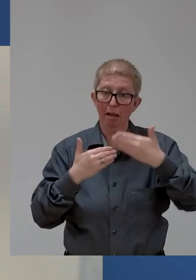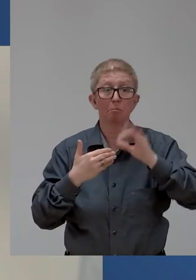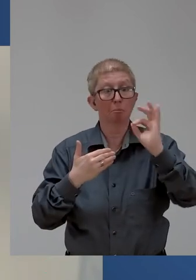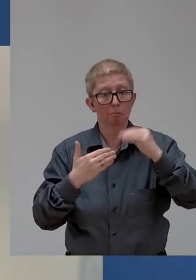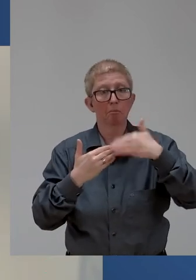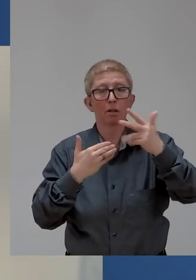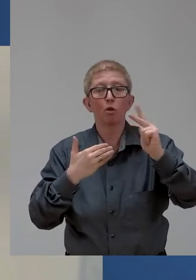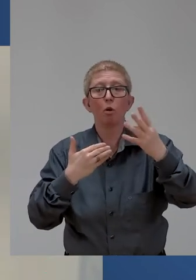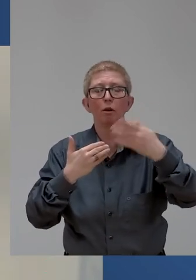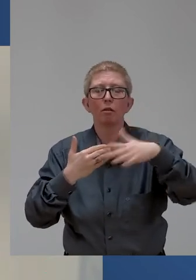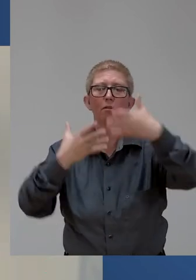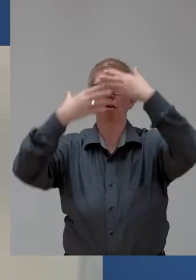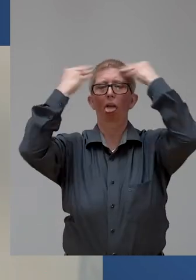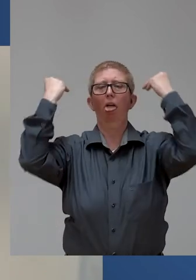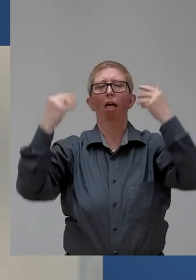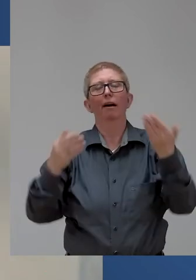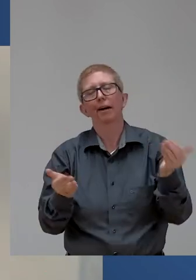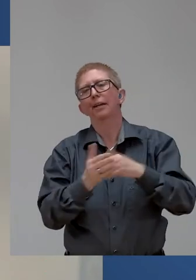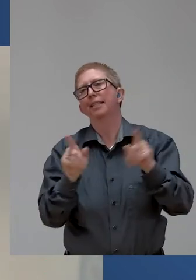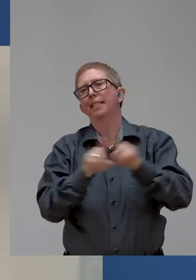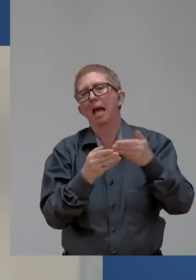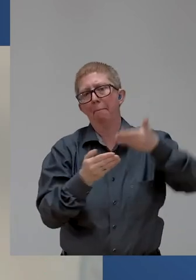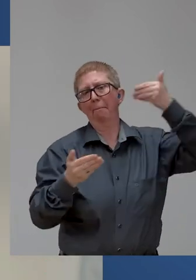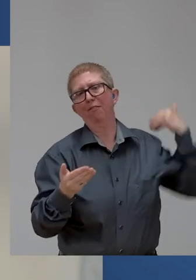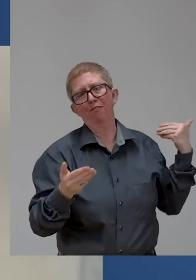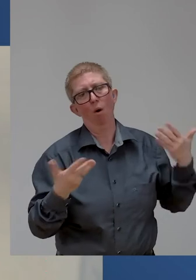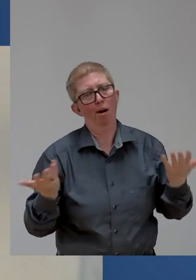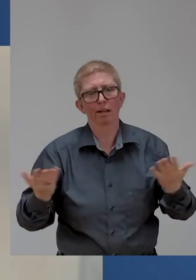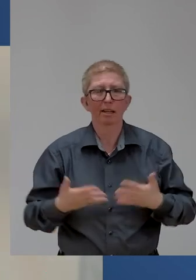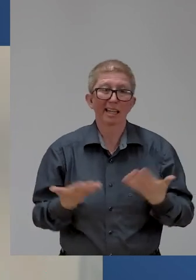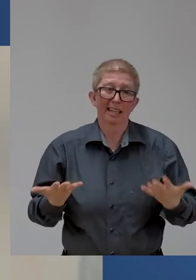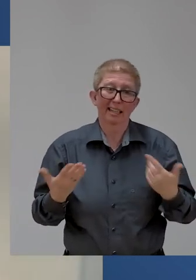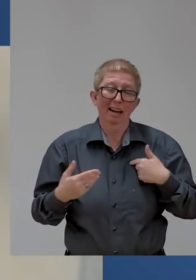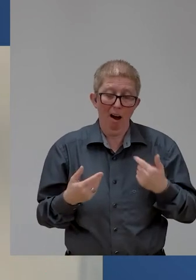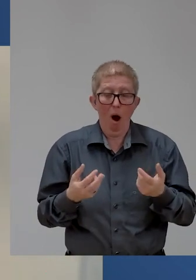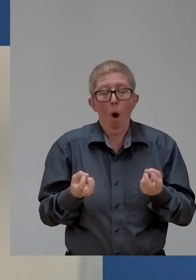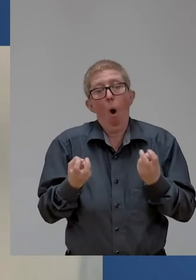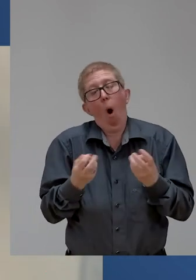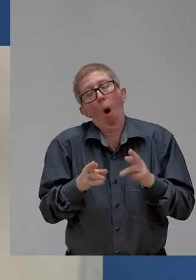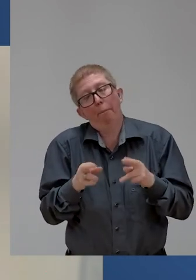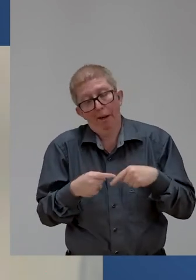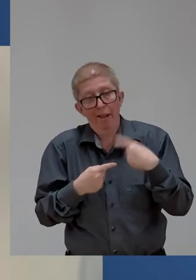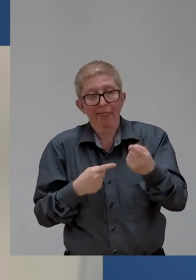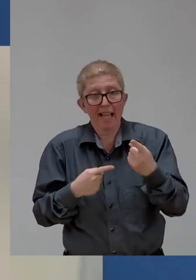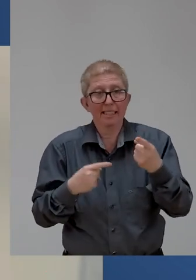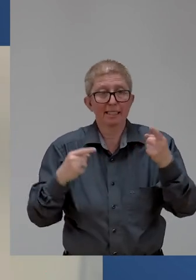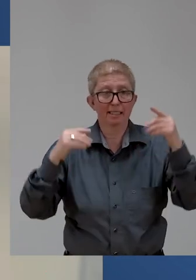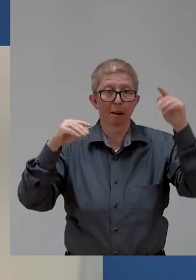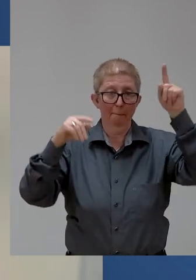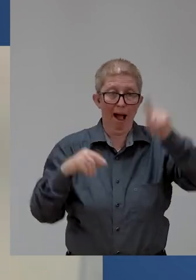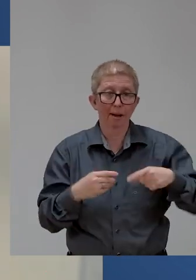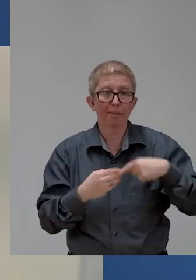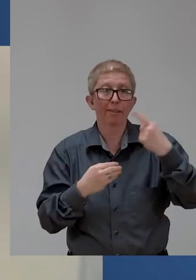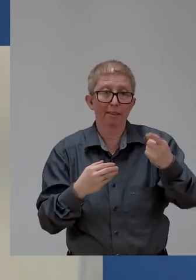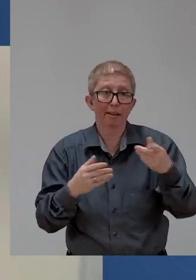peers without disabilities use. The gate will be rolled out hopefully in the coming months, which is very exciting. Covering a wide range of human rights issues in my